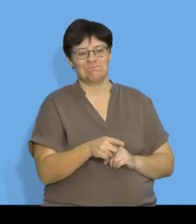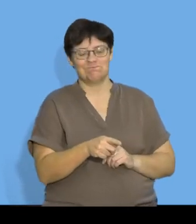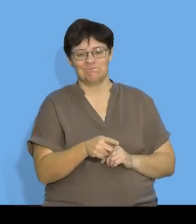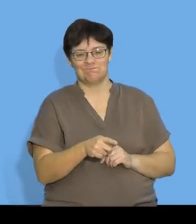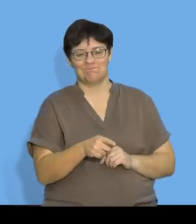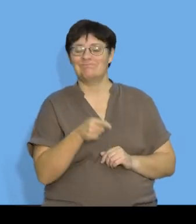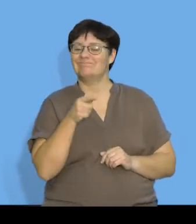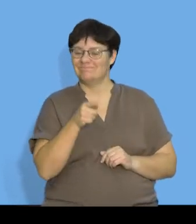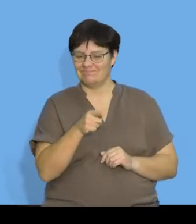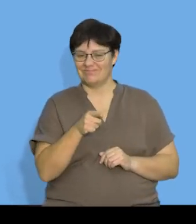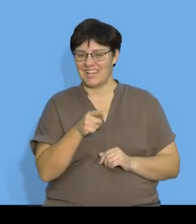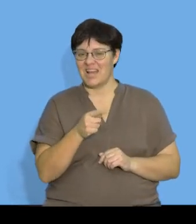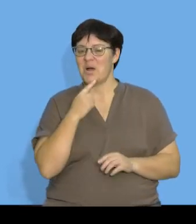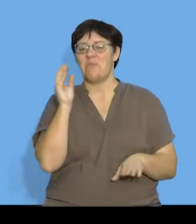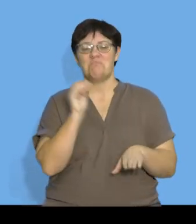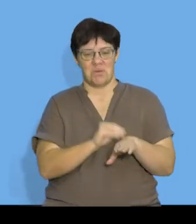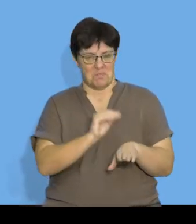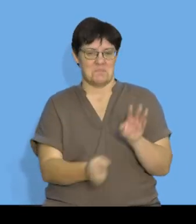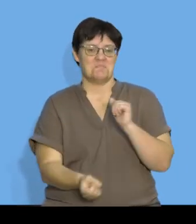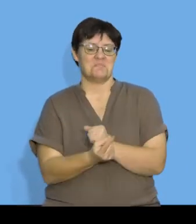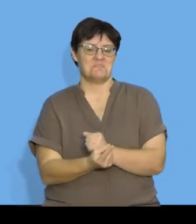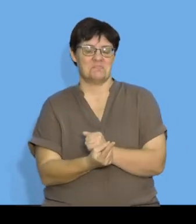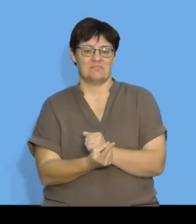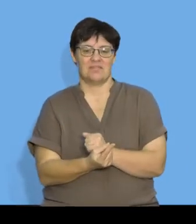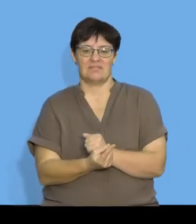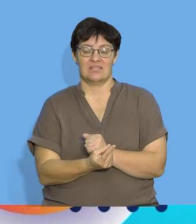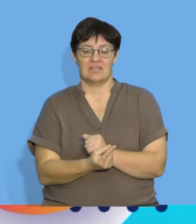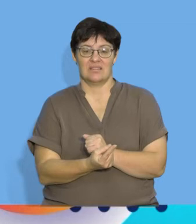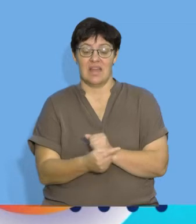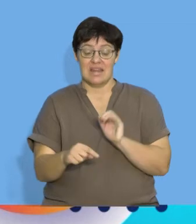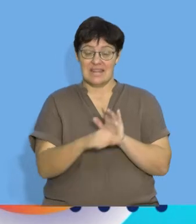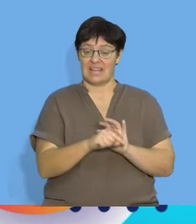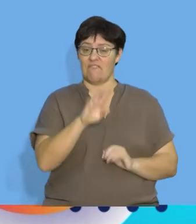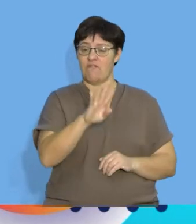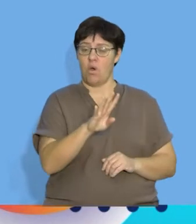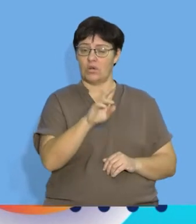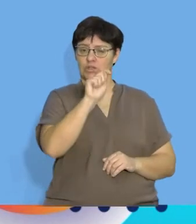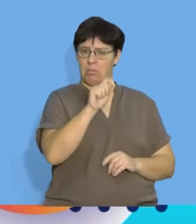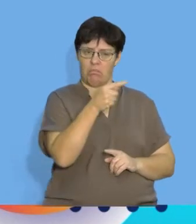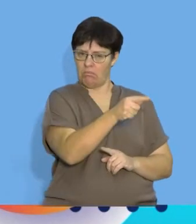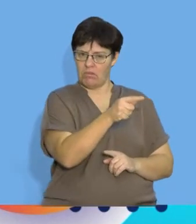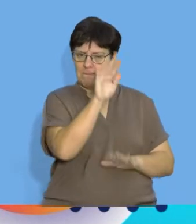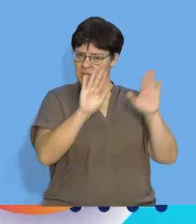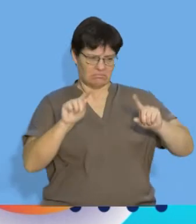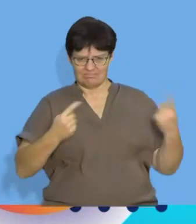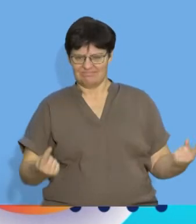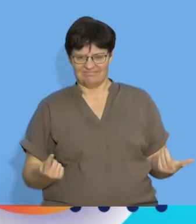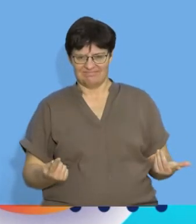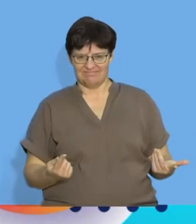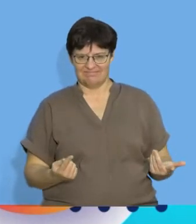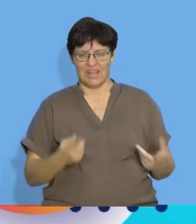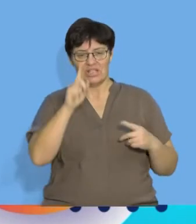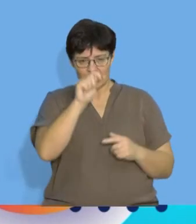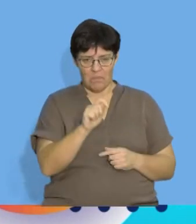so this has posed a problem to us we can't find the negative fourth part of a pattern